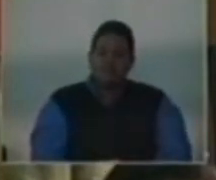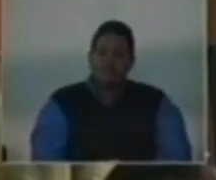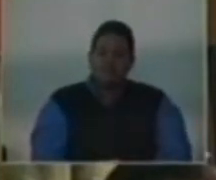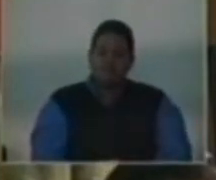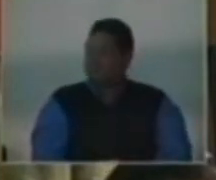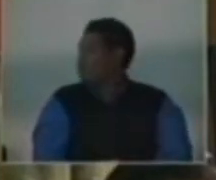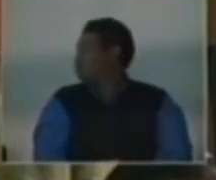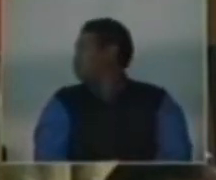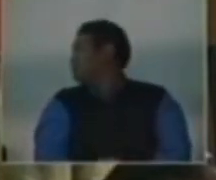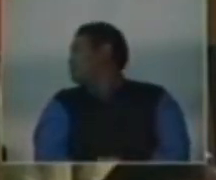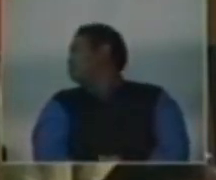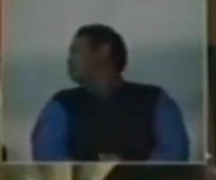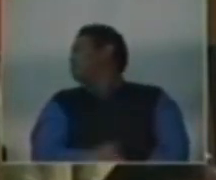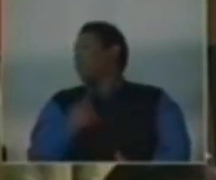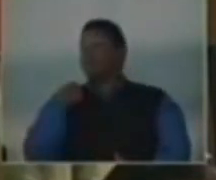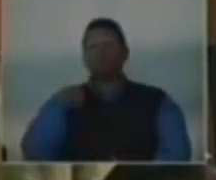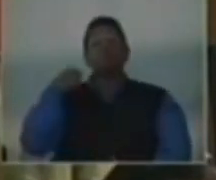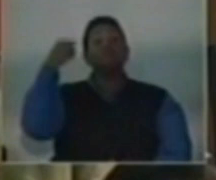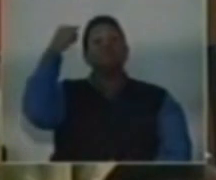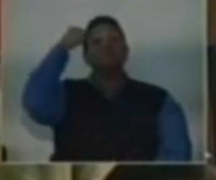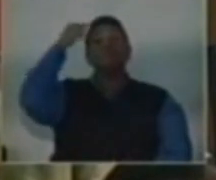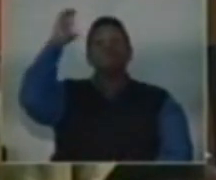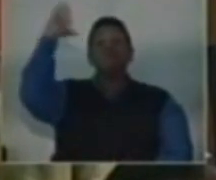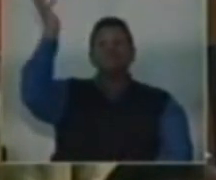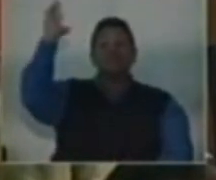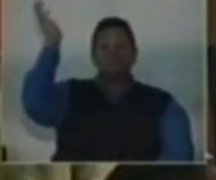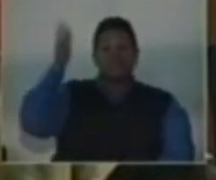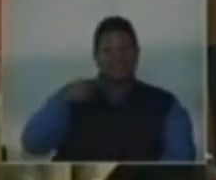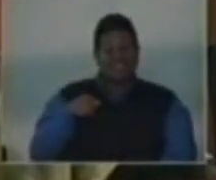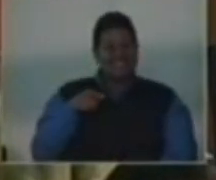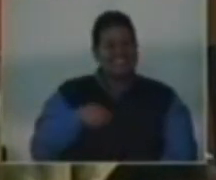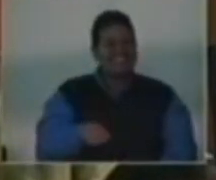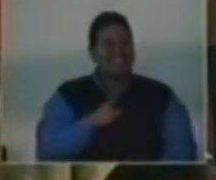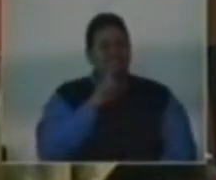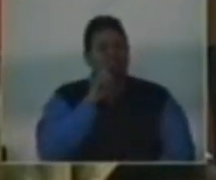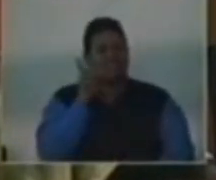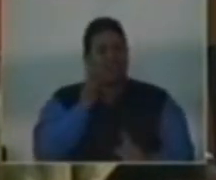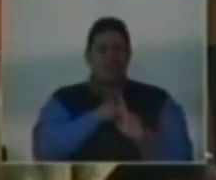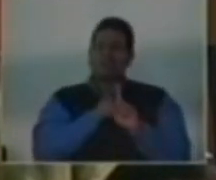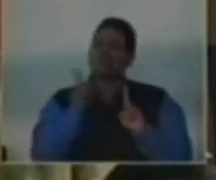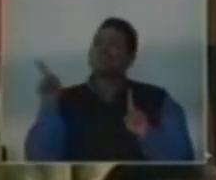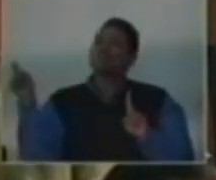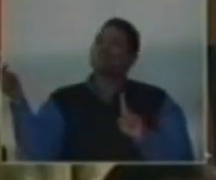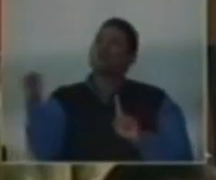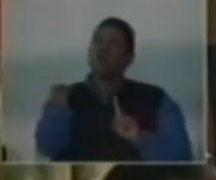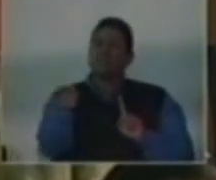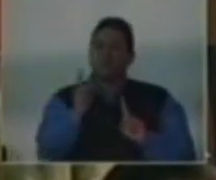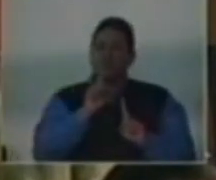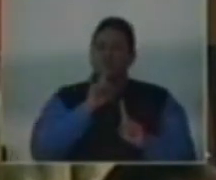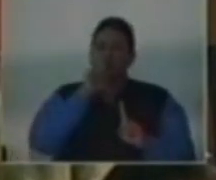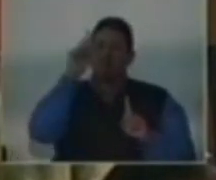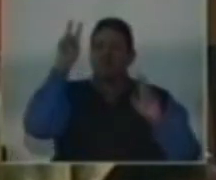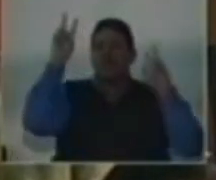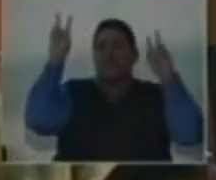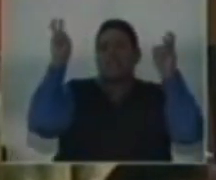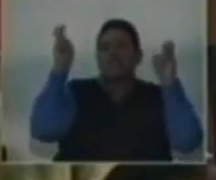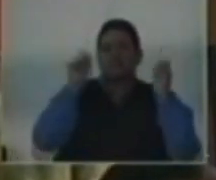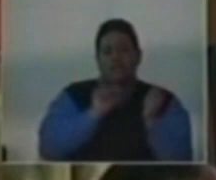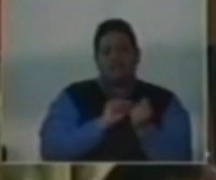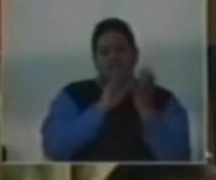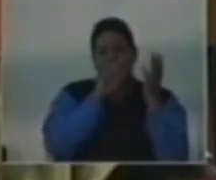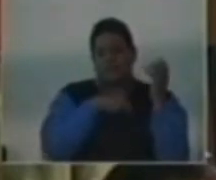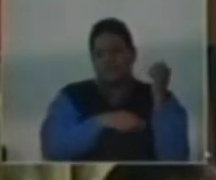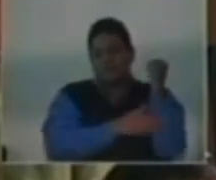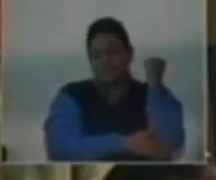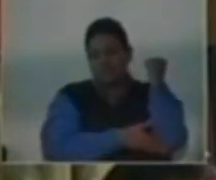I think, Mr. Speaker, that this is a distraction to the real issues that face this country.